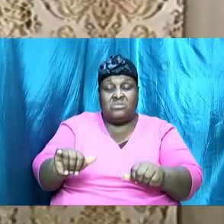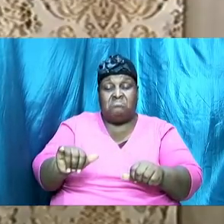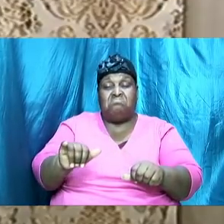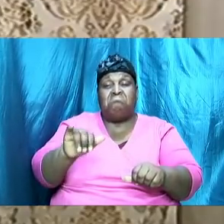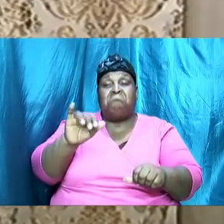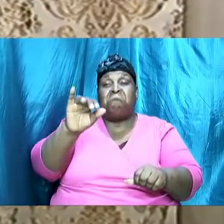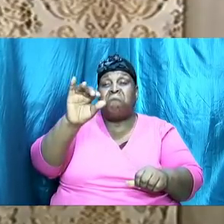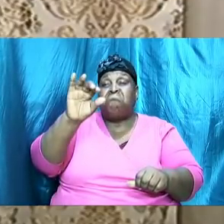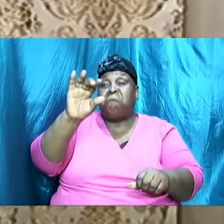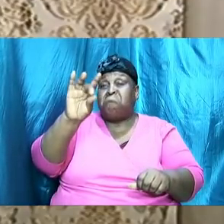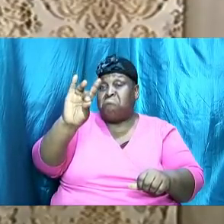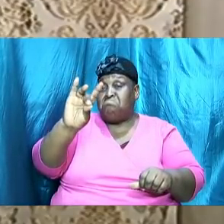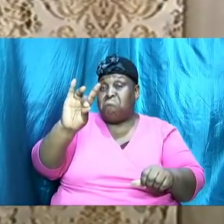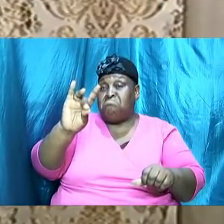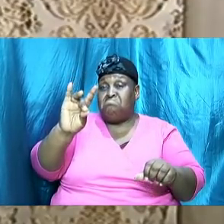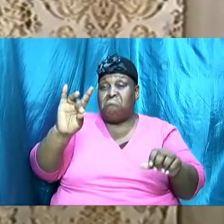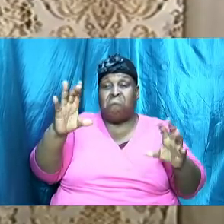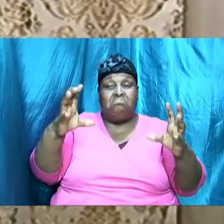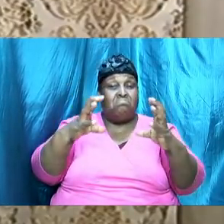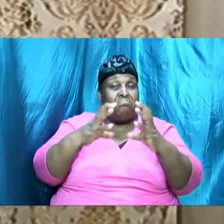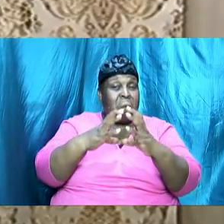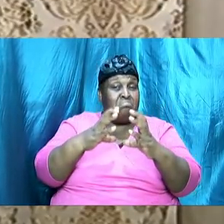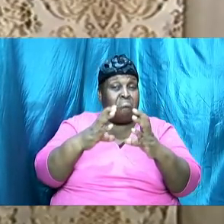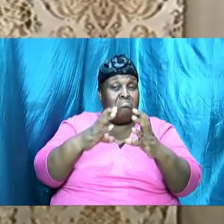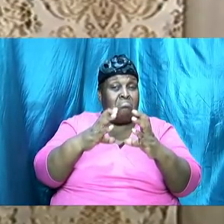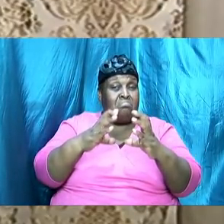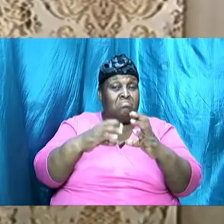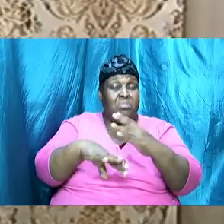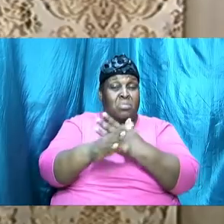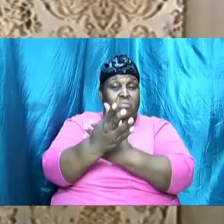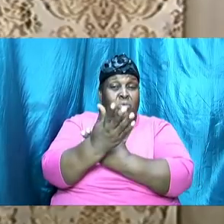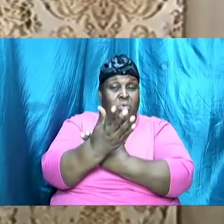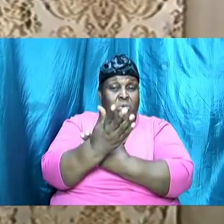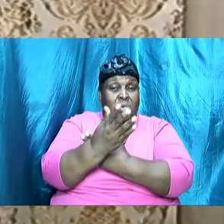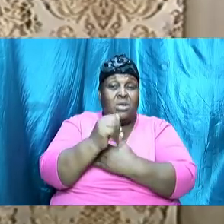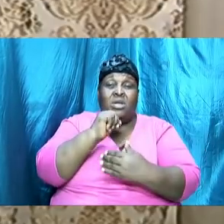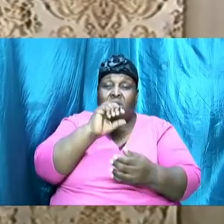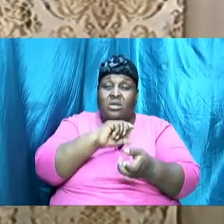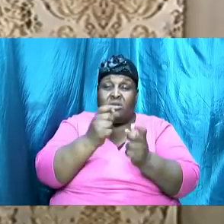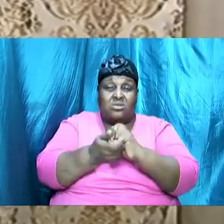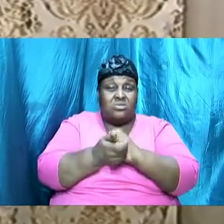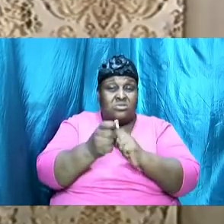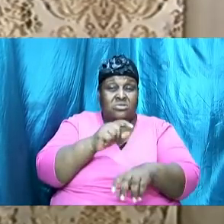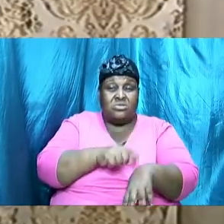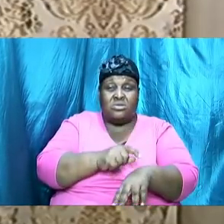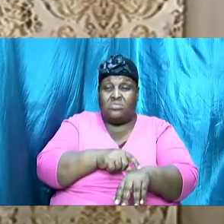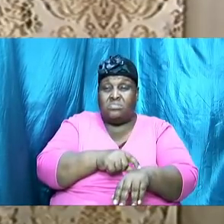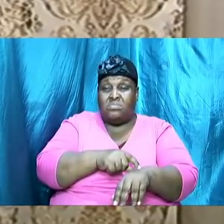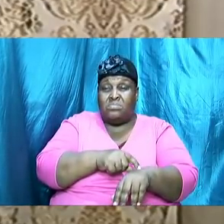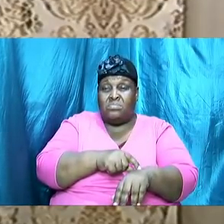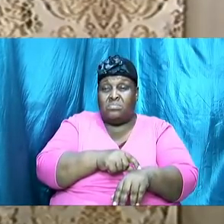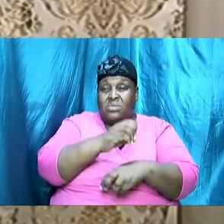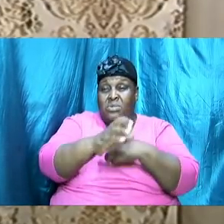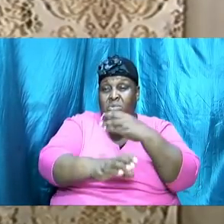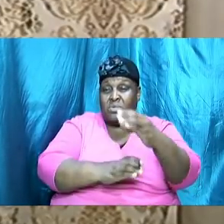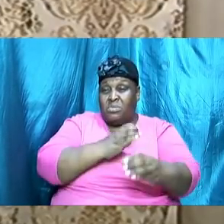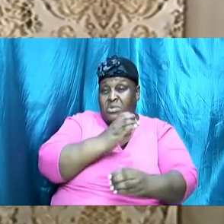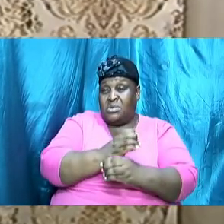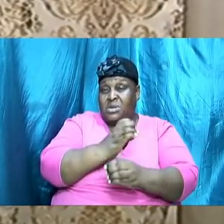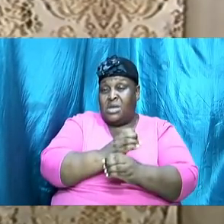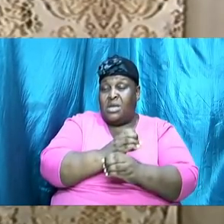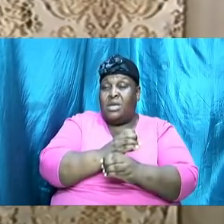we will not be changing the time we have got acclimatized to it being 8 o'clock